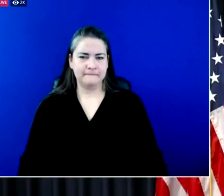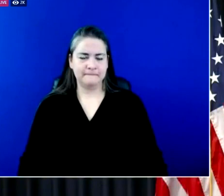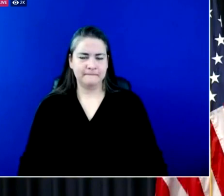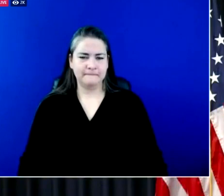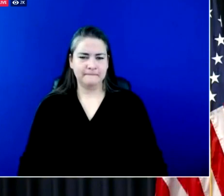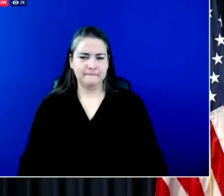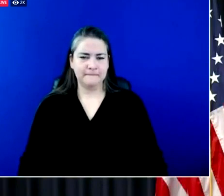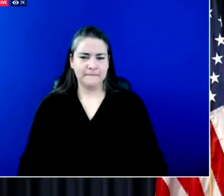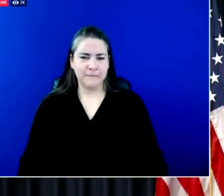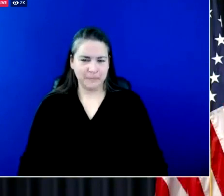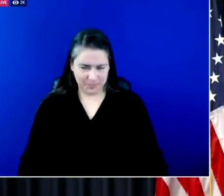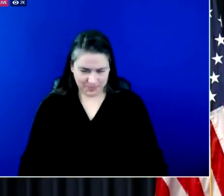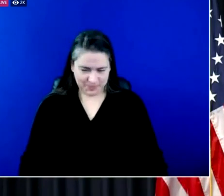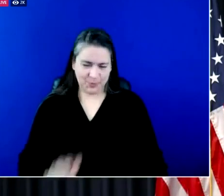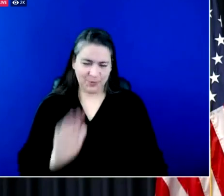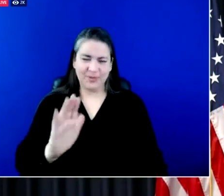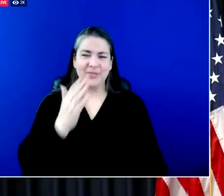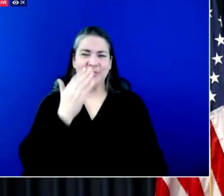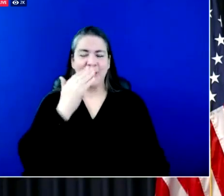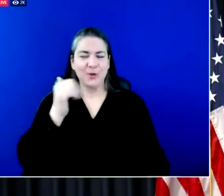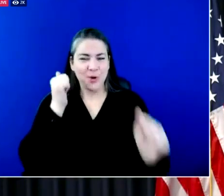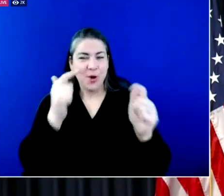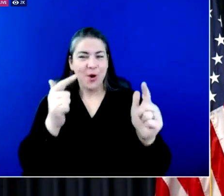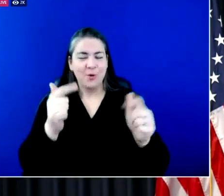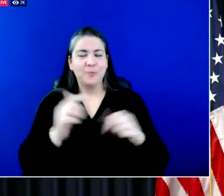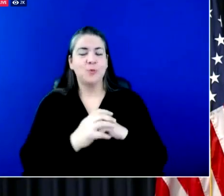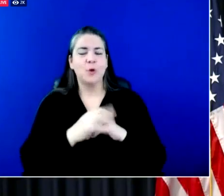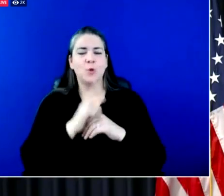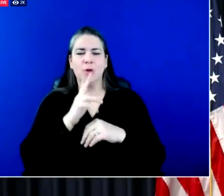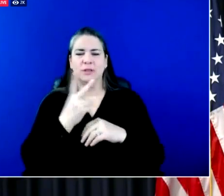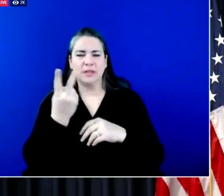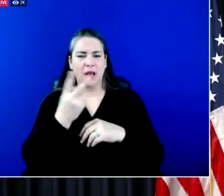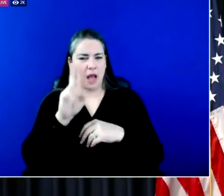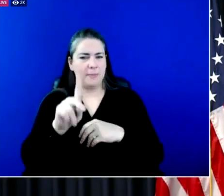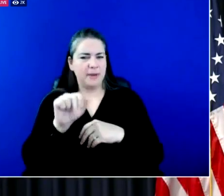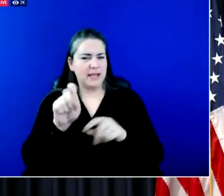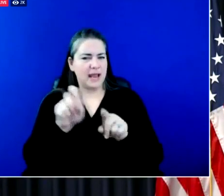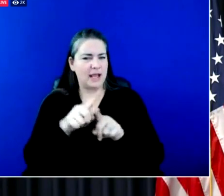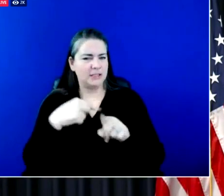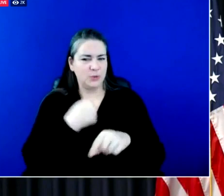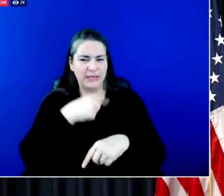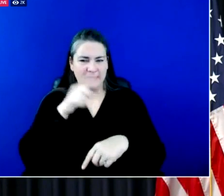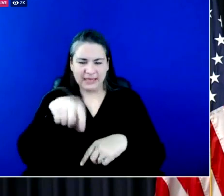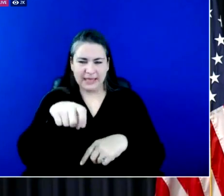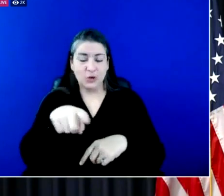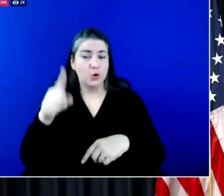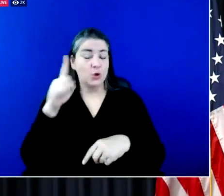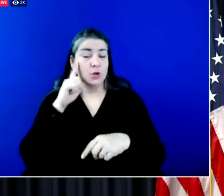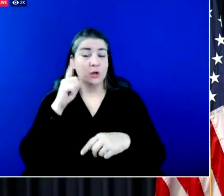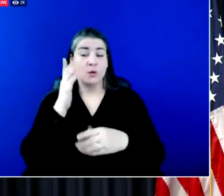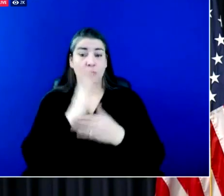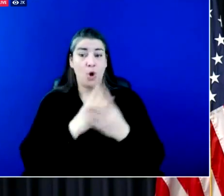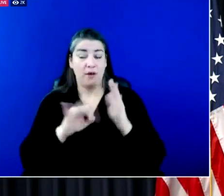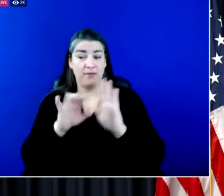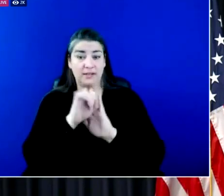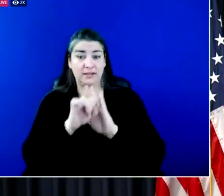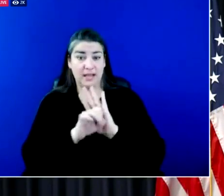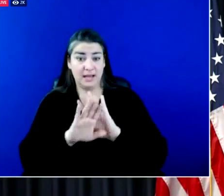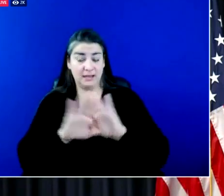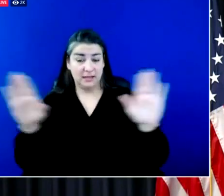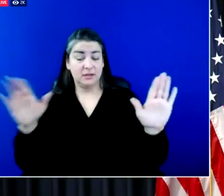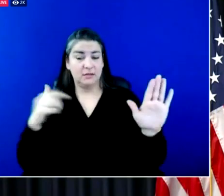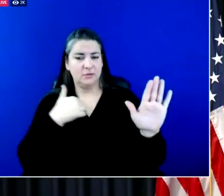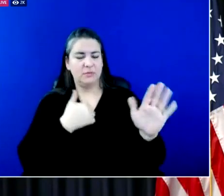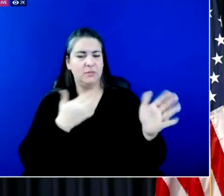great thank you everybody we will continue to provide updates as needed as you've heard for part of the state um we may be through